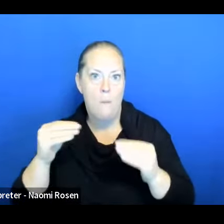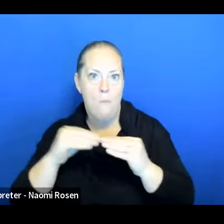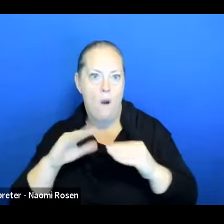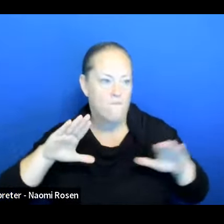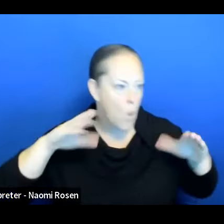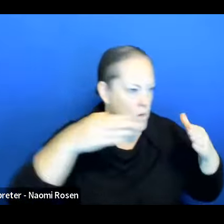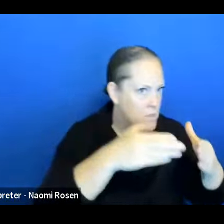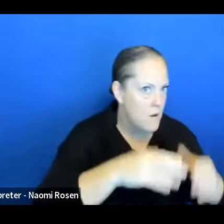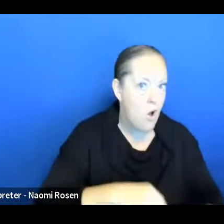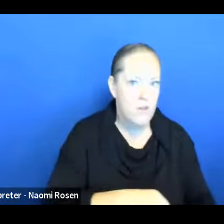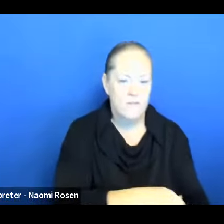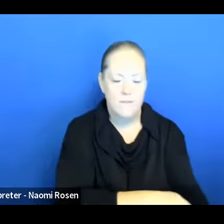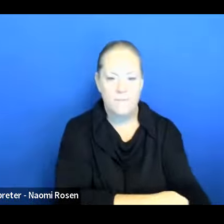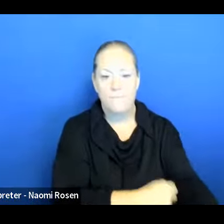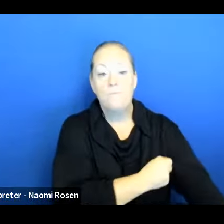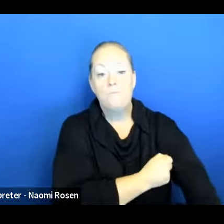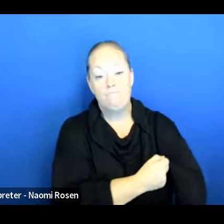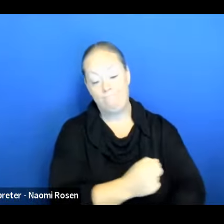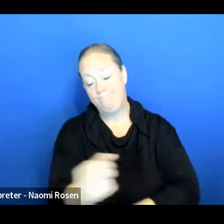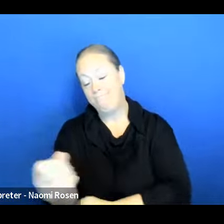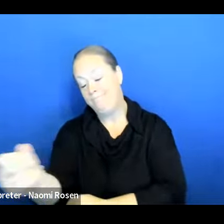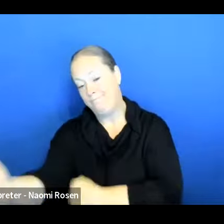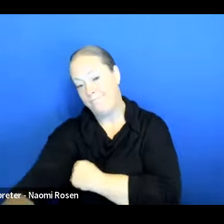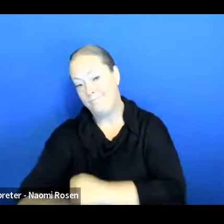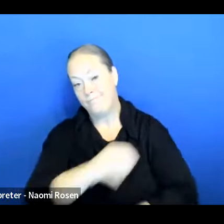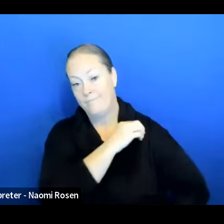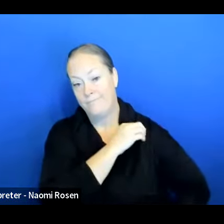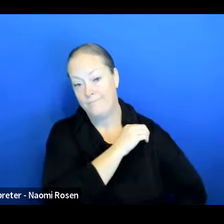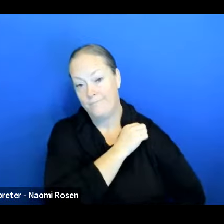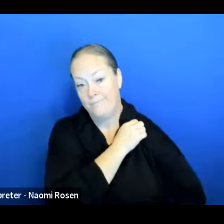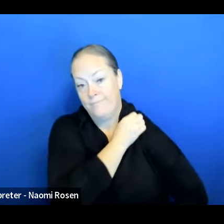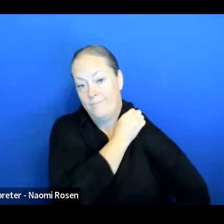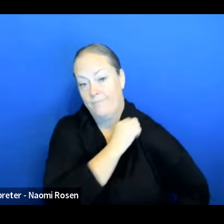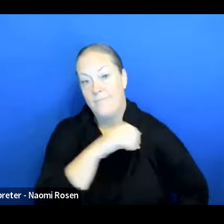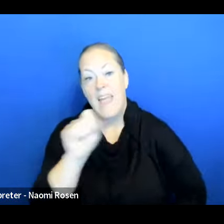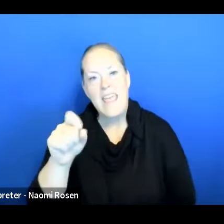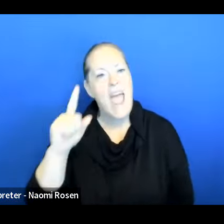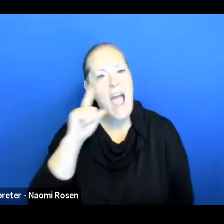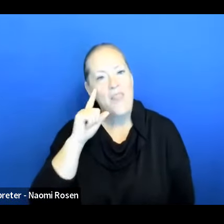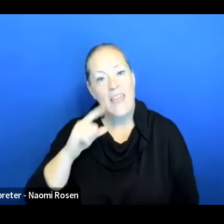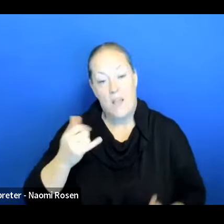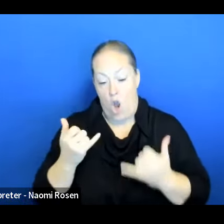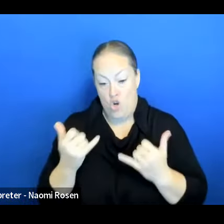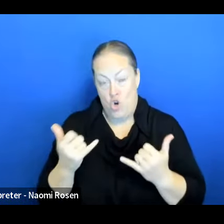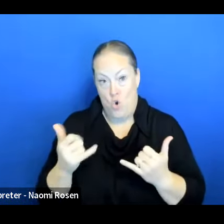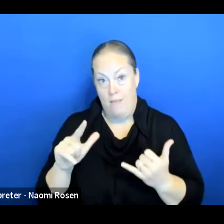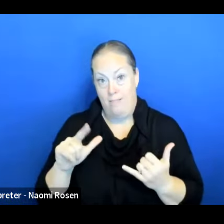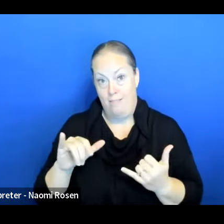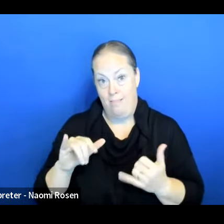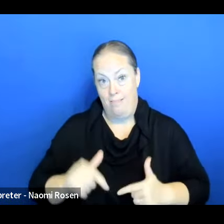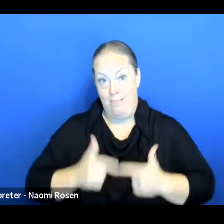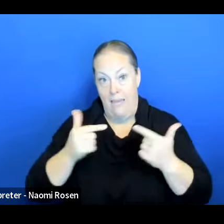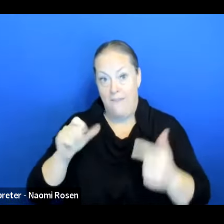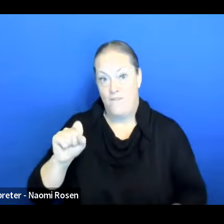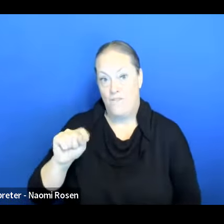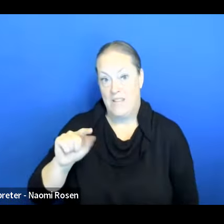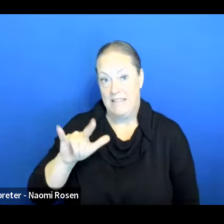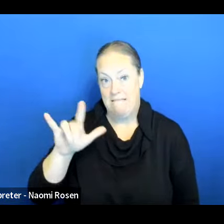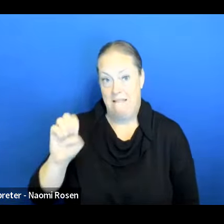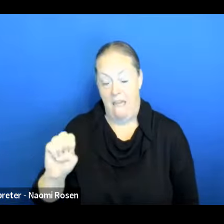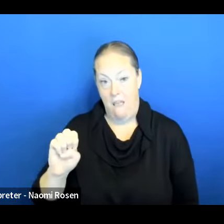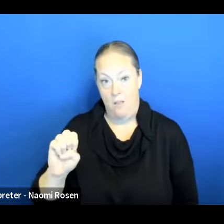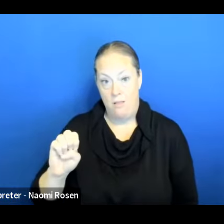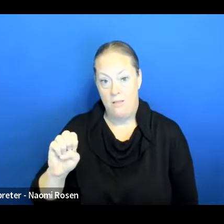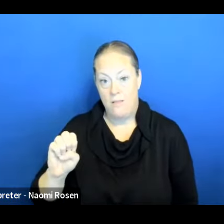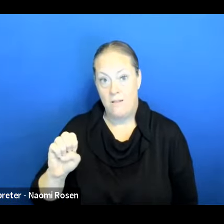Well, definitely. I think that the current lifestyle that, that we are living, it, it's a